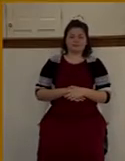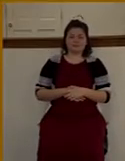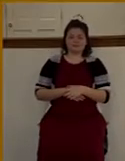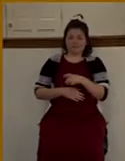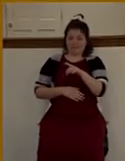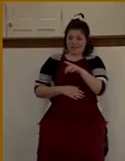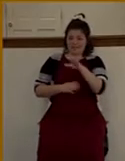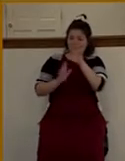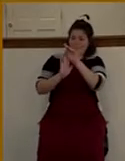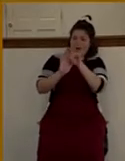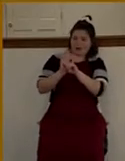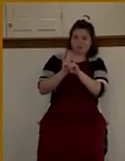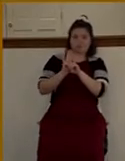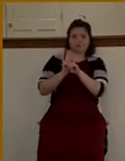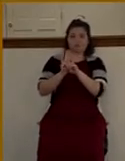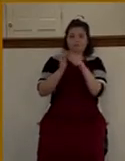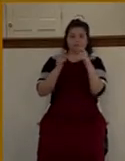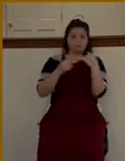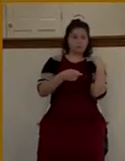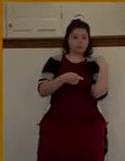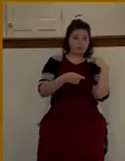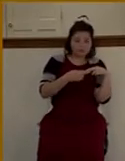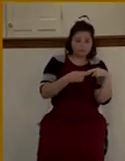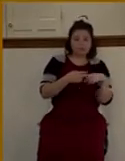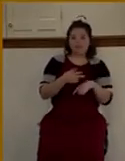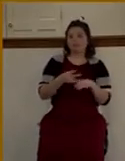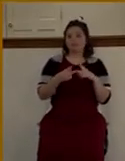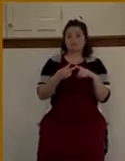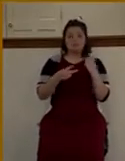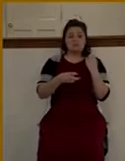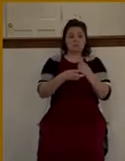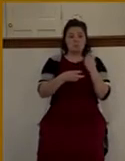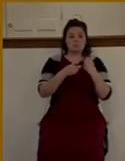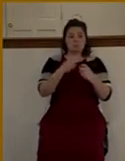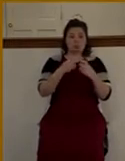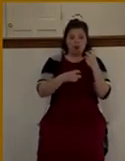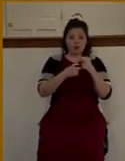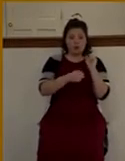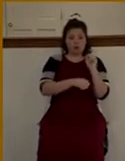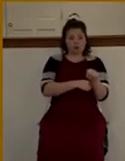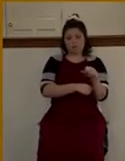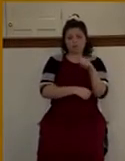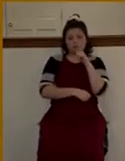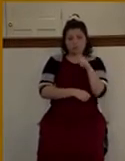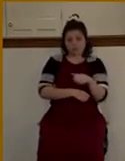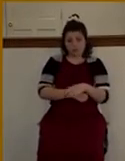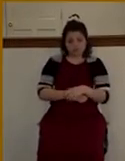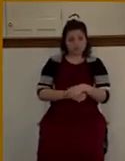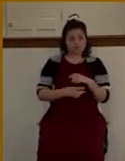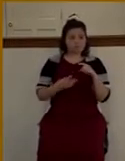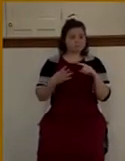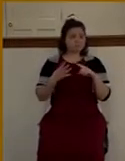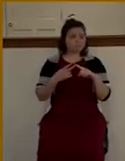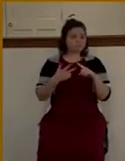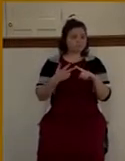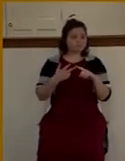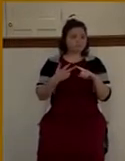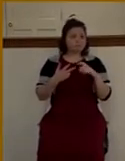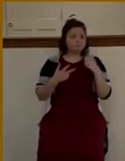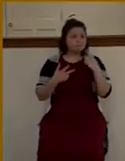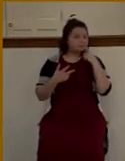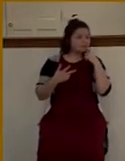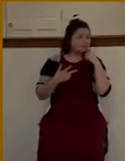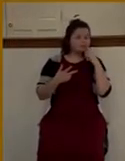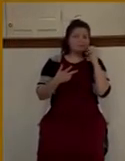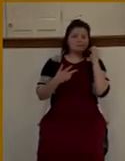a religious background. He didn't have any serious problem to overcome. He had no drugs, no alcohol, no history of trouble with the